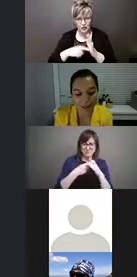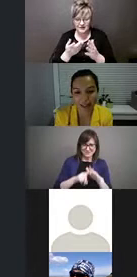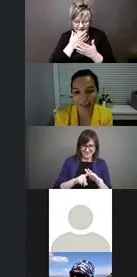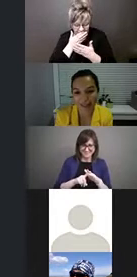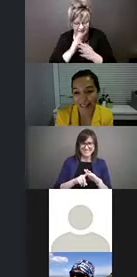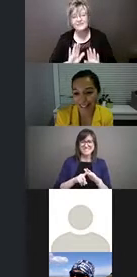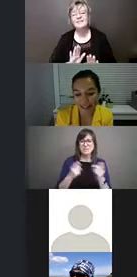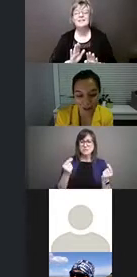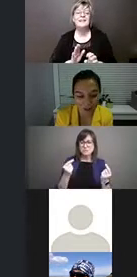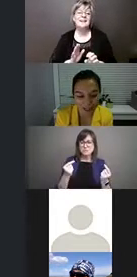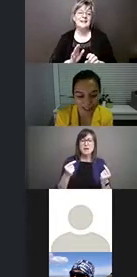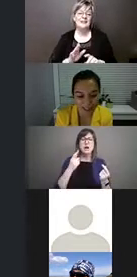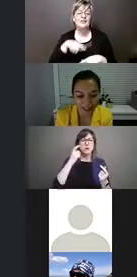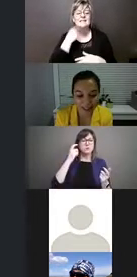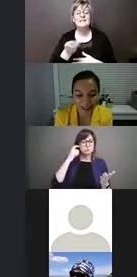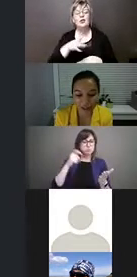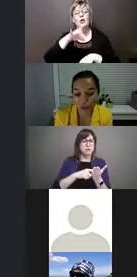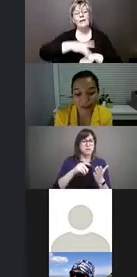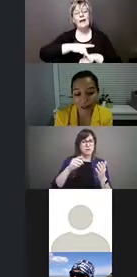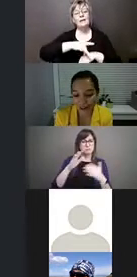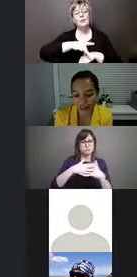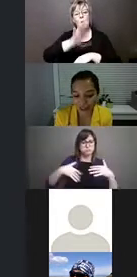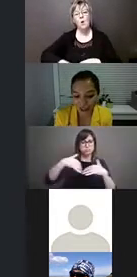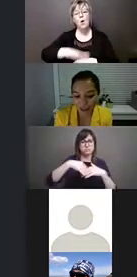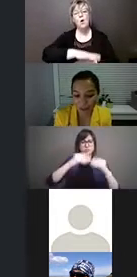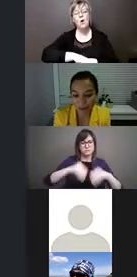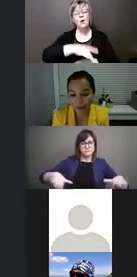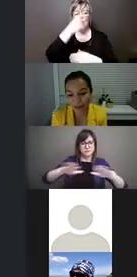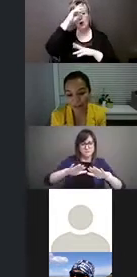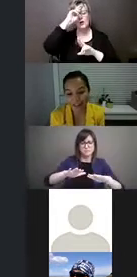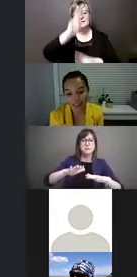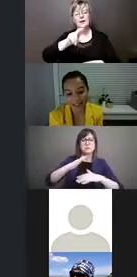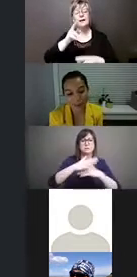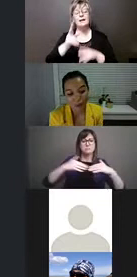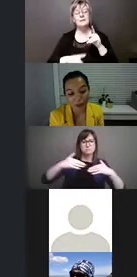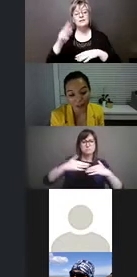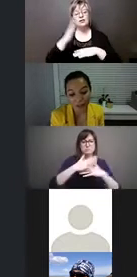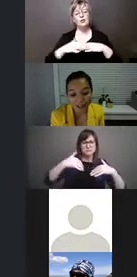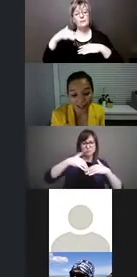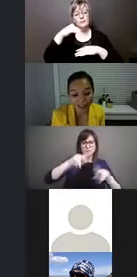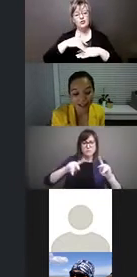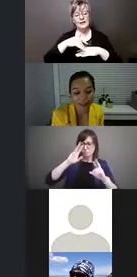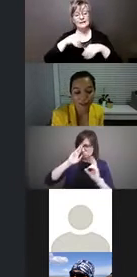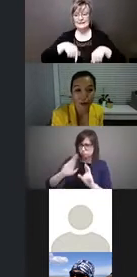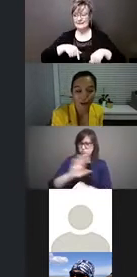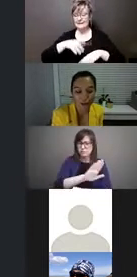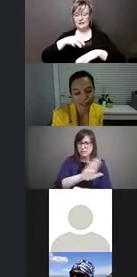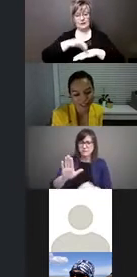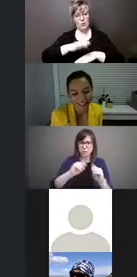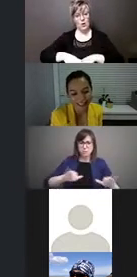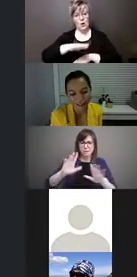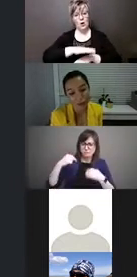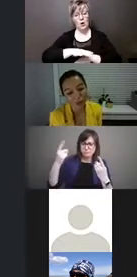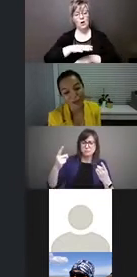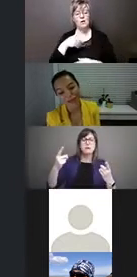a land acknowledgement to acknowledging the indigenous peoples of all the lands that we are on today. While we're